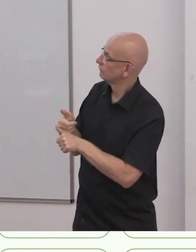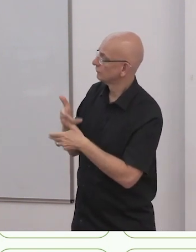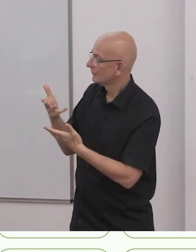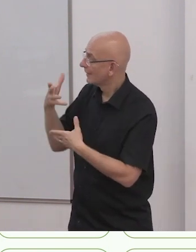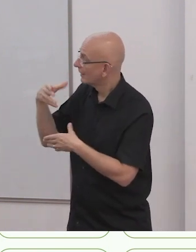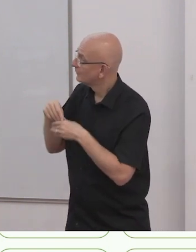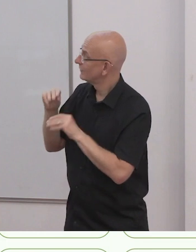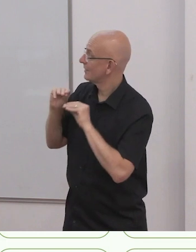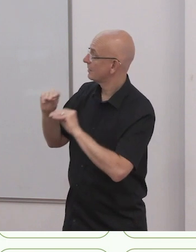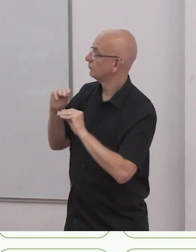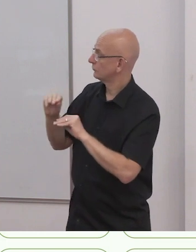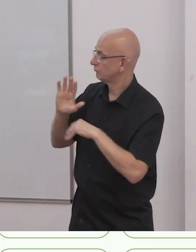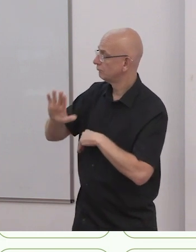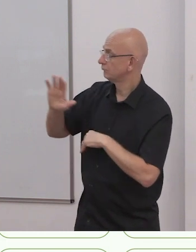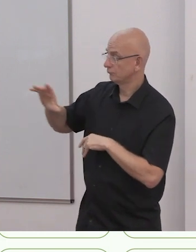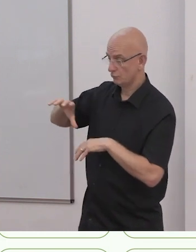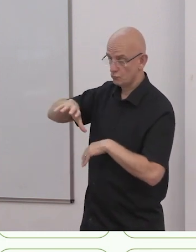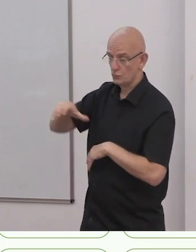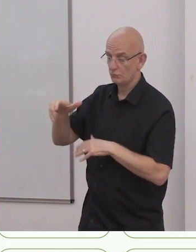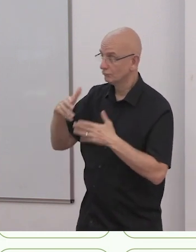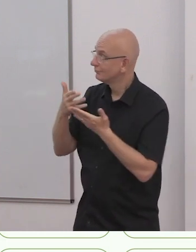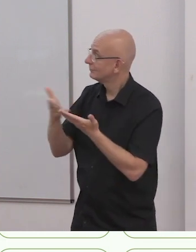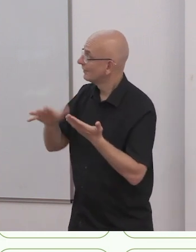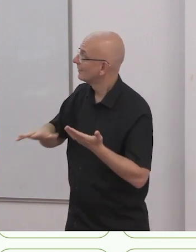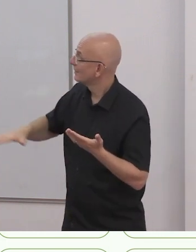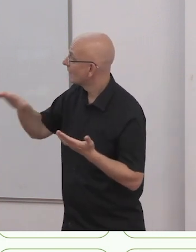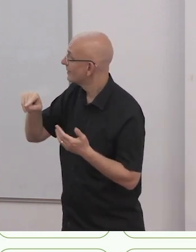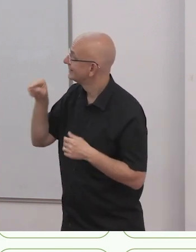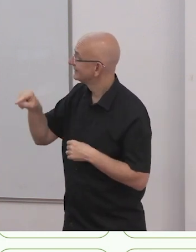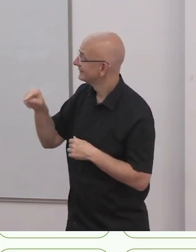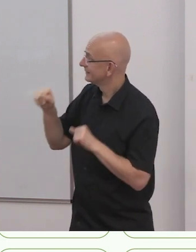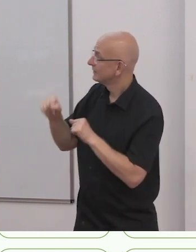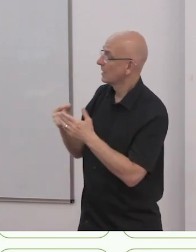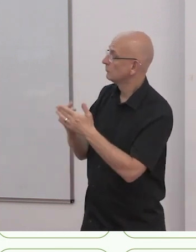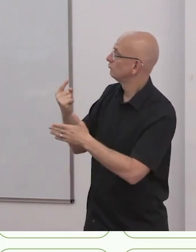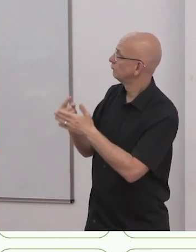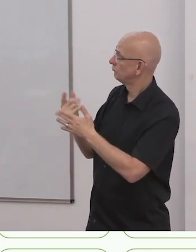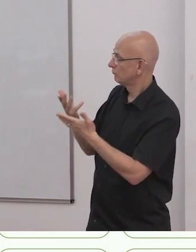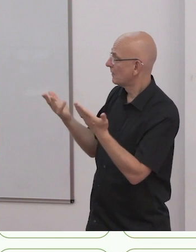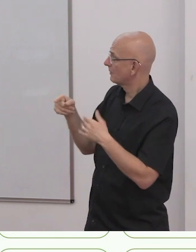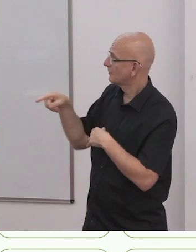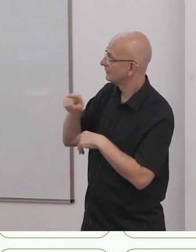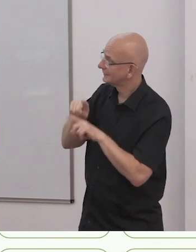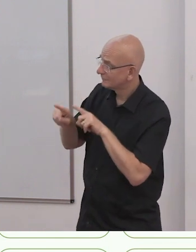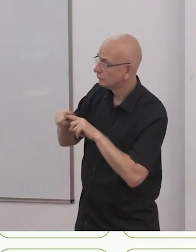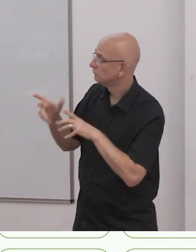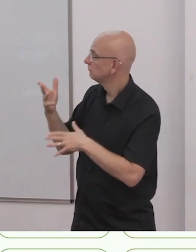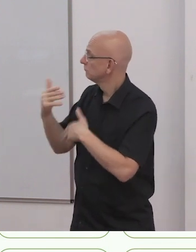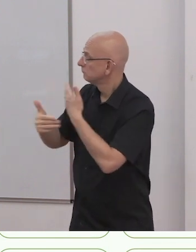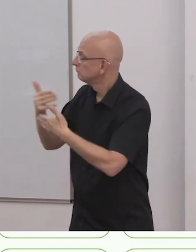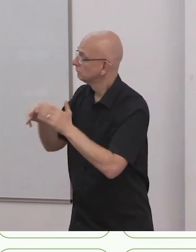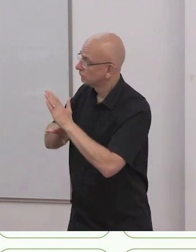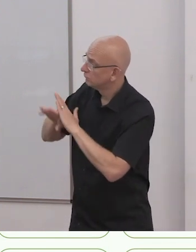development projects. Goal five says collect, create and share